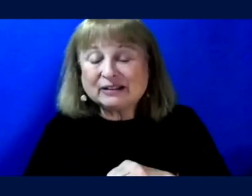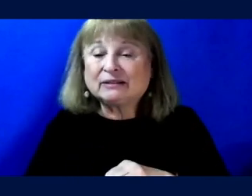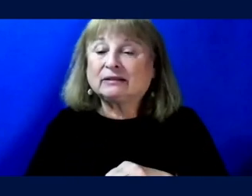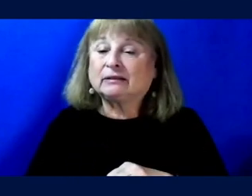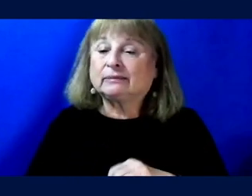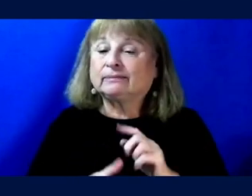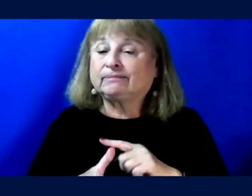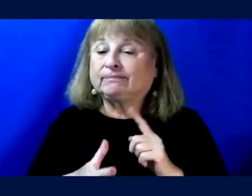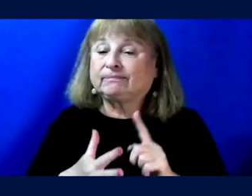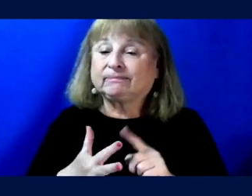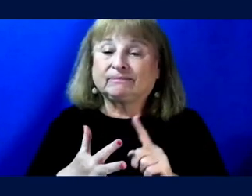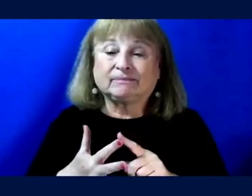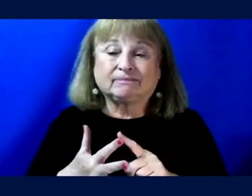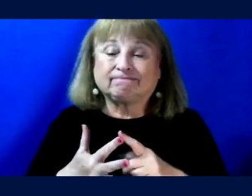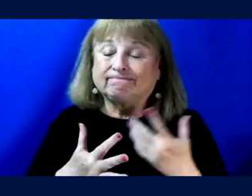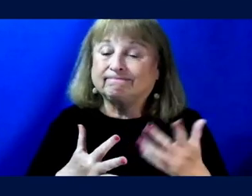um,